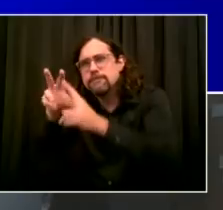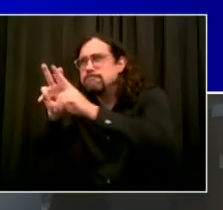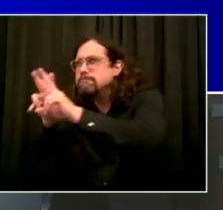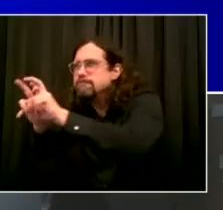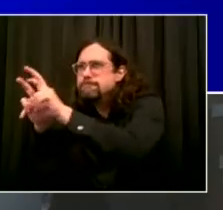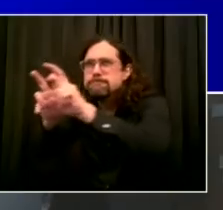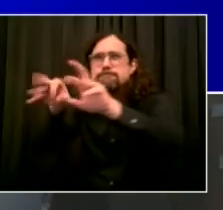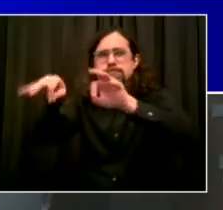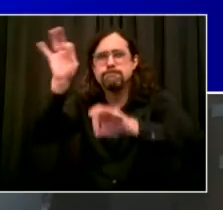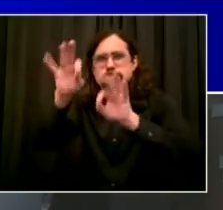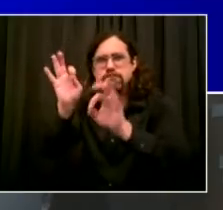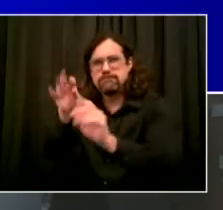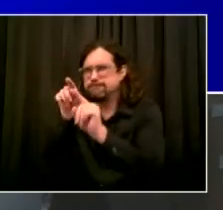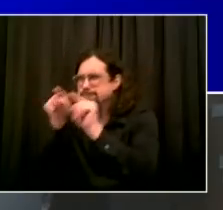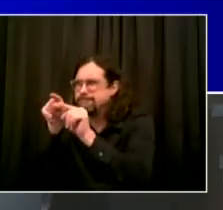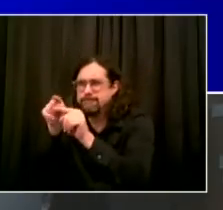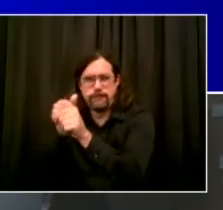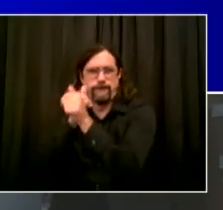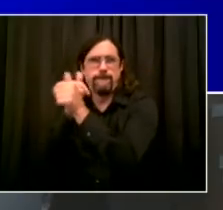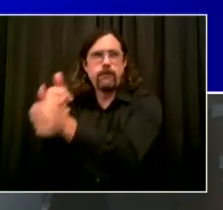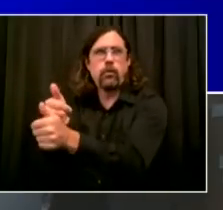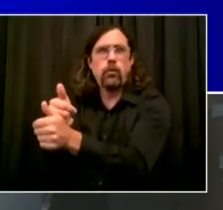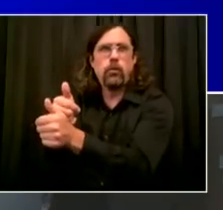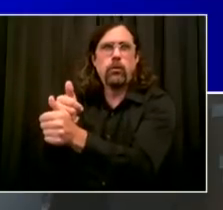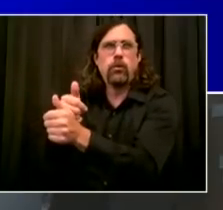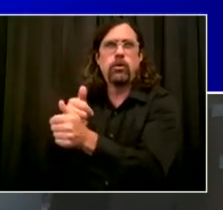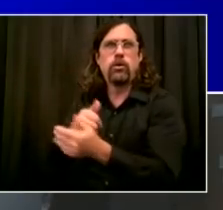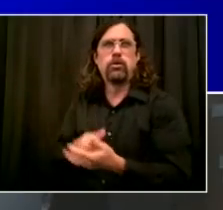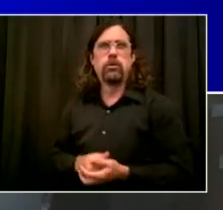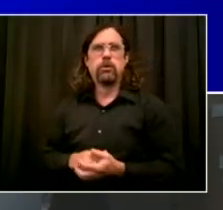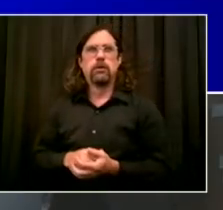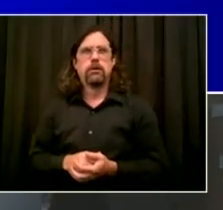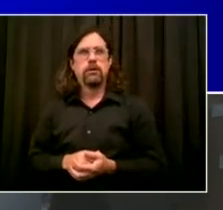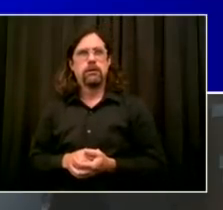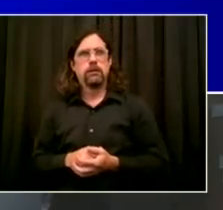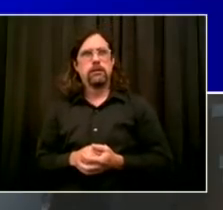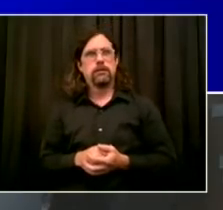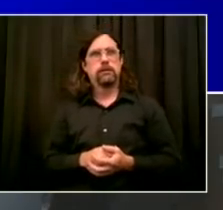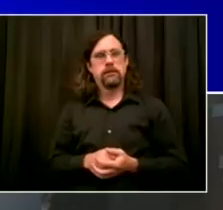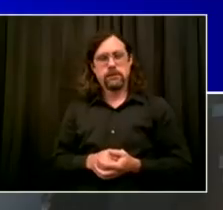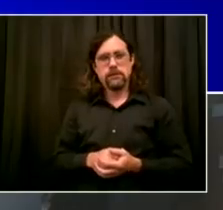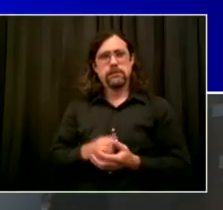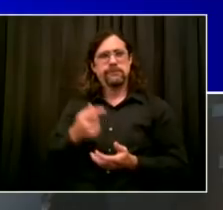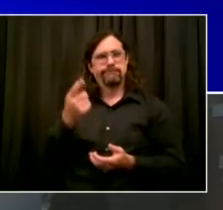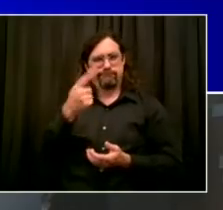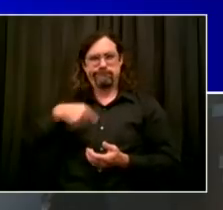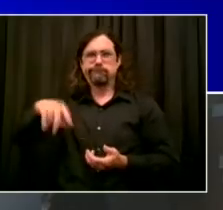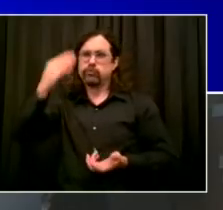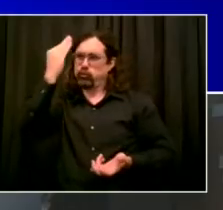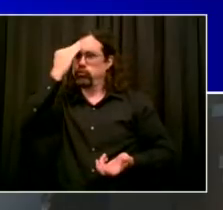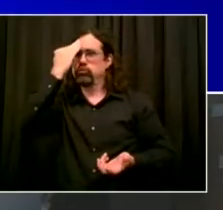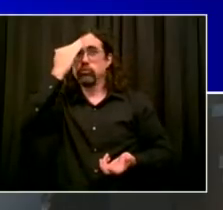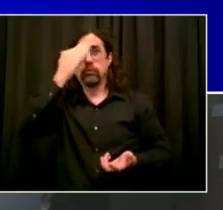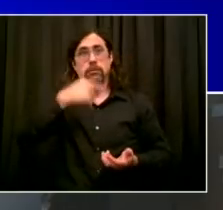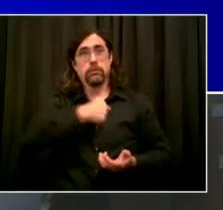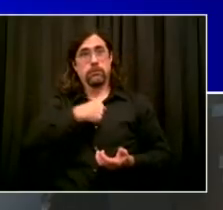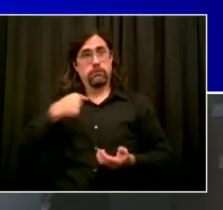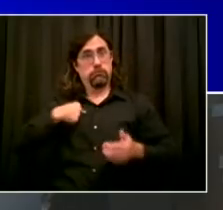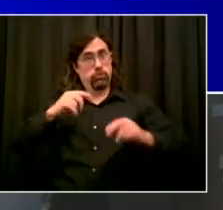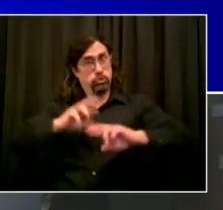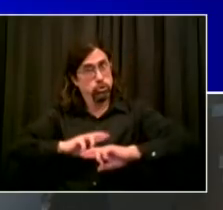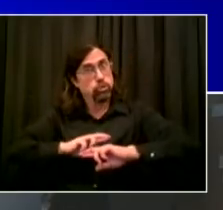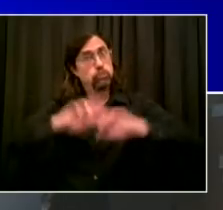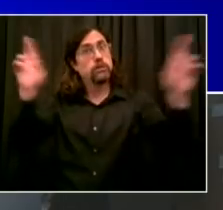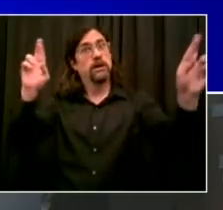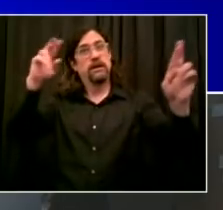that are some of the high points of this year, and any year would normally have the parades and the major community events. Those kind